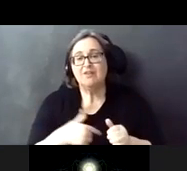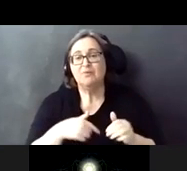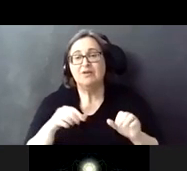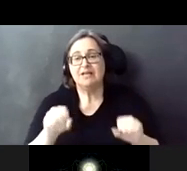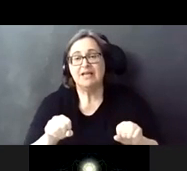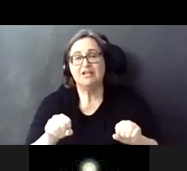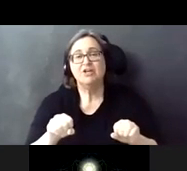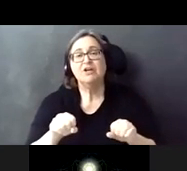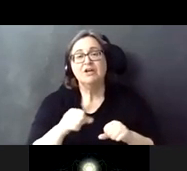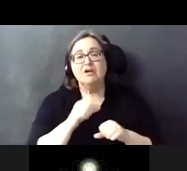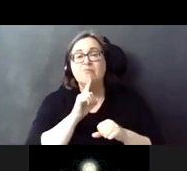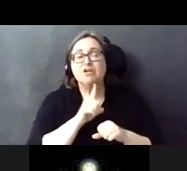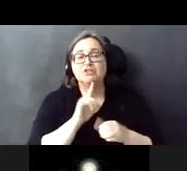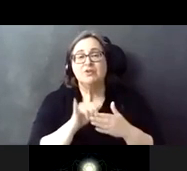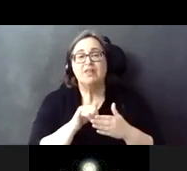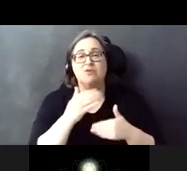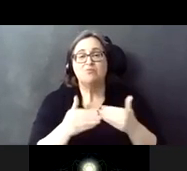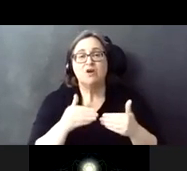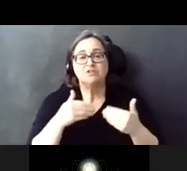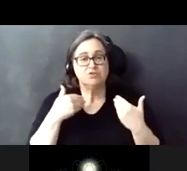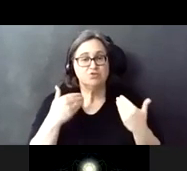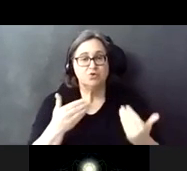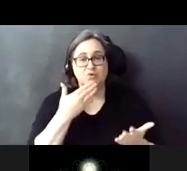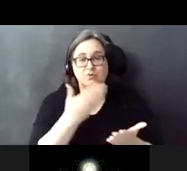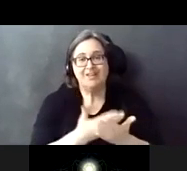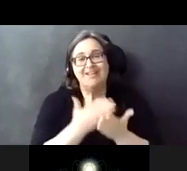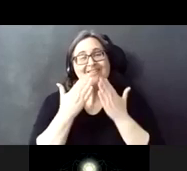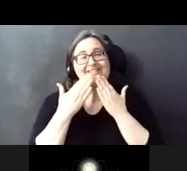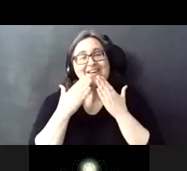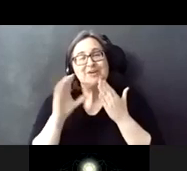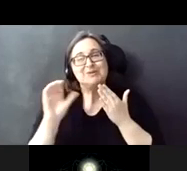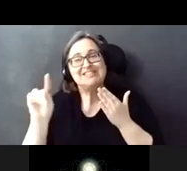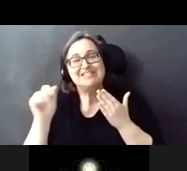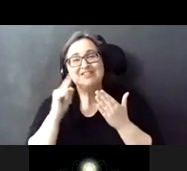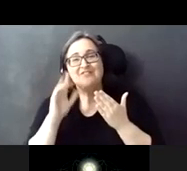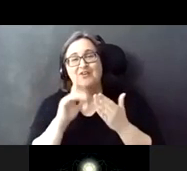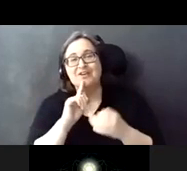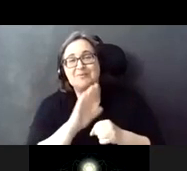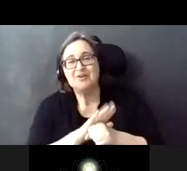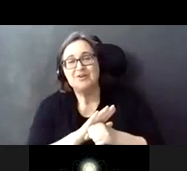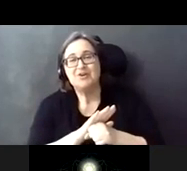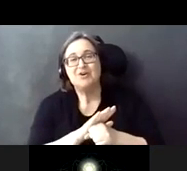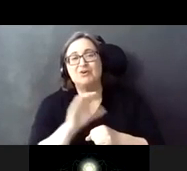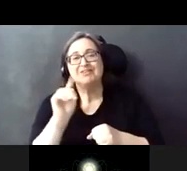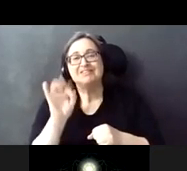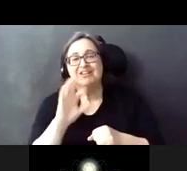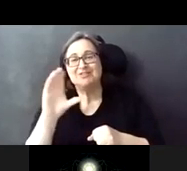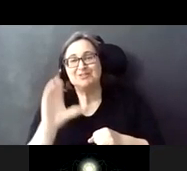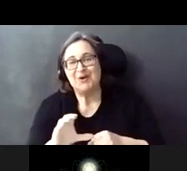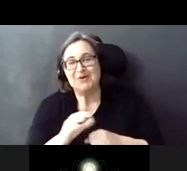to make sure this process goes well. So thank you, CTA, for your commitment to the city of Chicago.